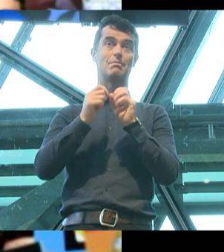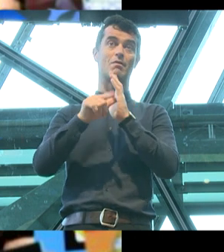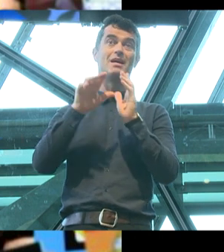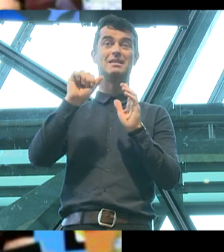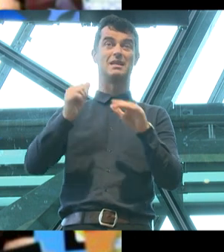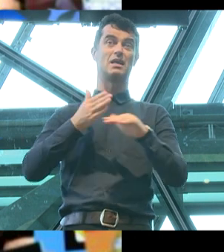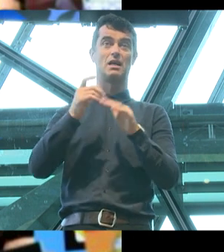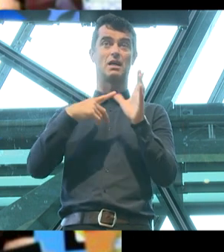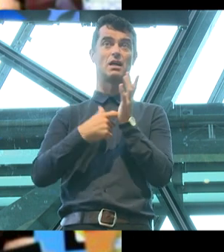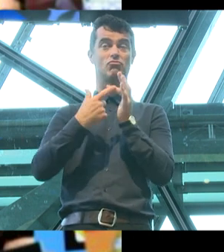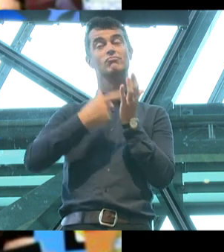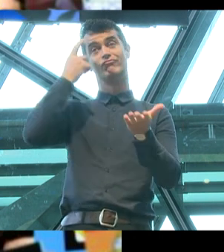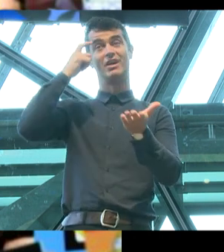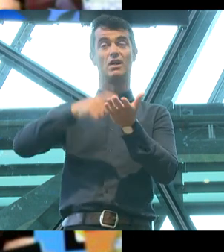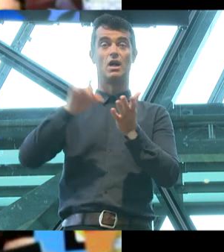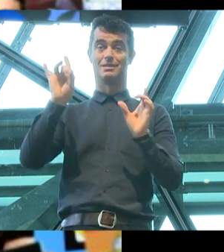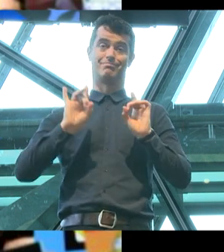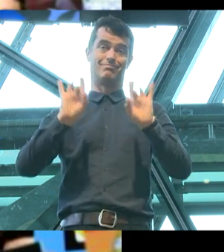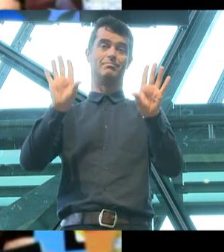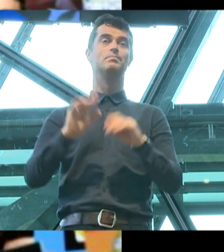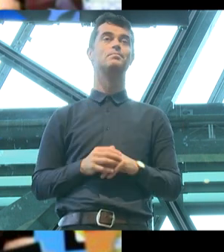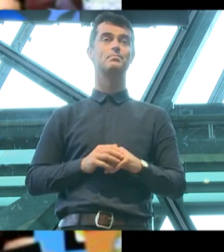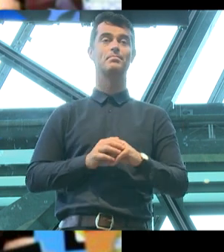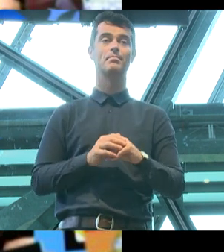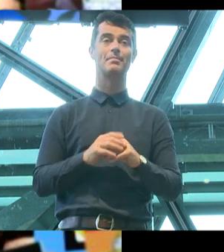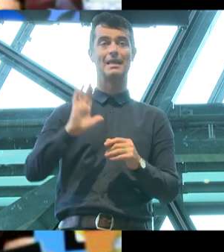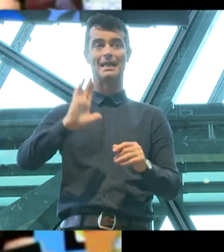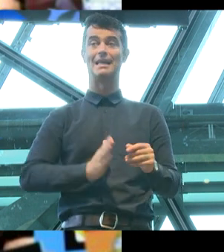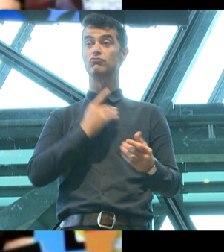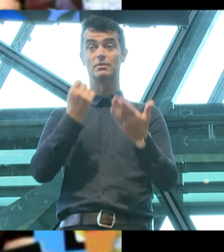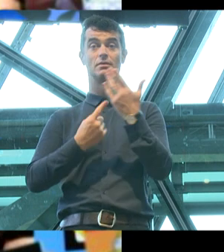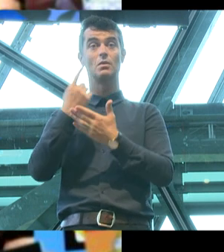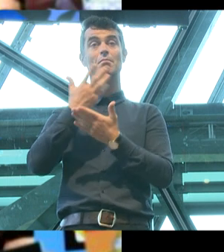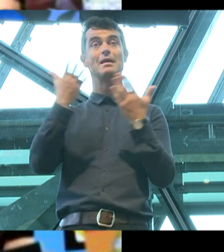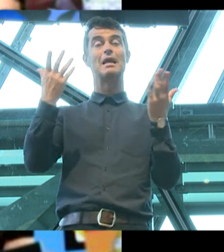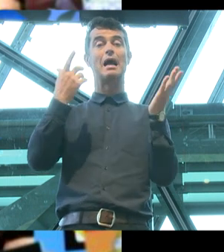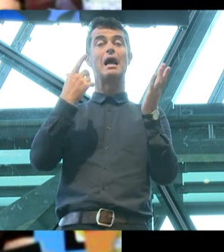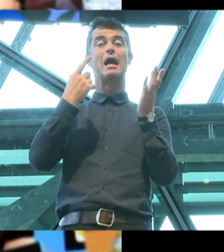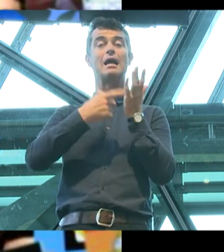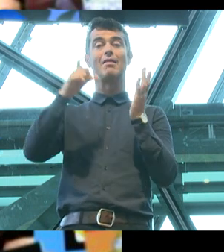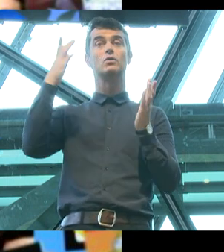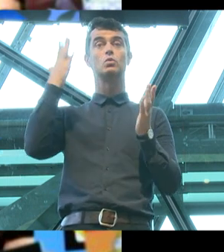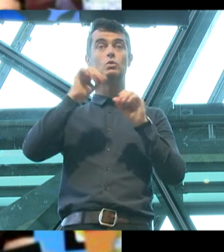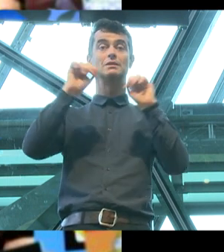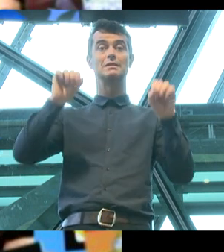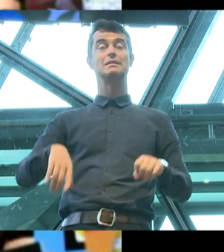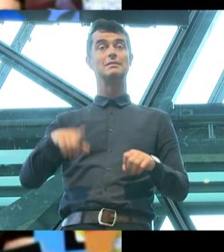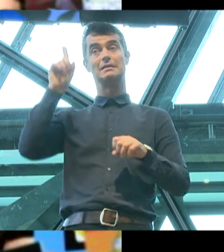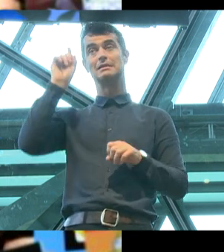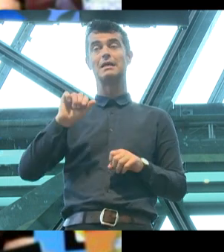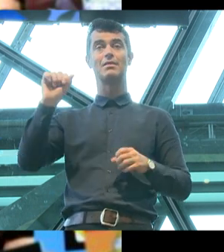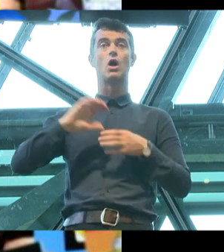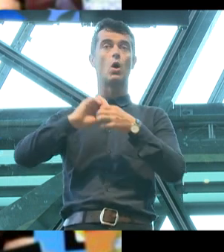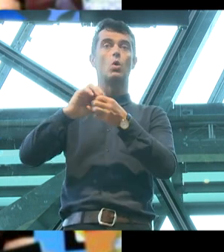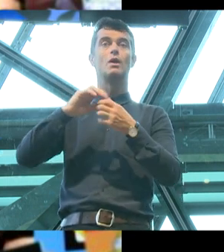recognised the harm that he had done. And in an interesting development, one of the biggest Catholic school systems started rolling out its own version of